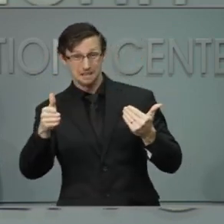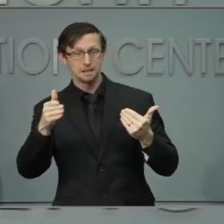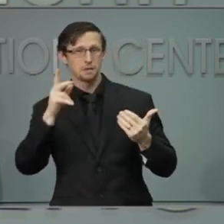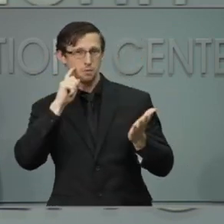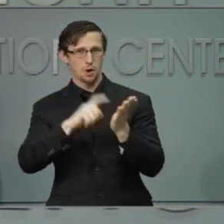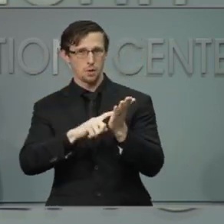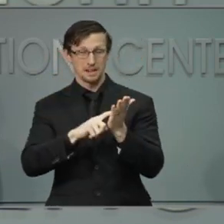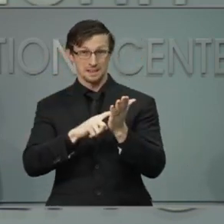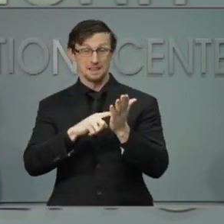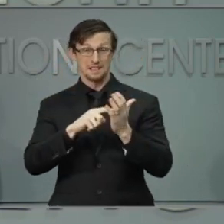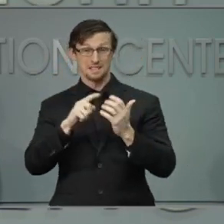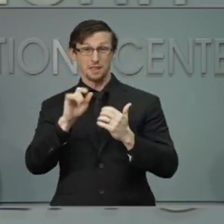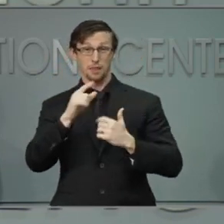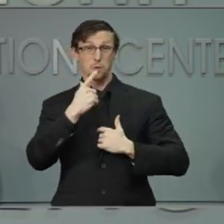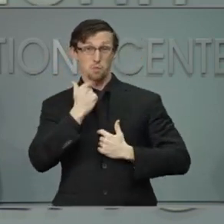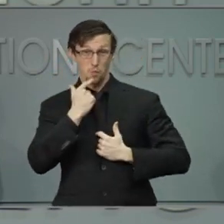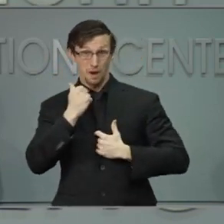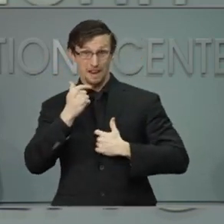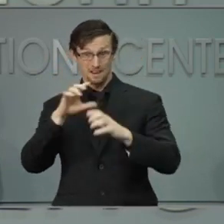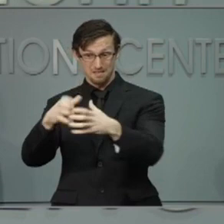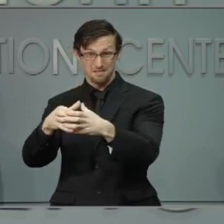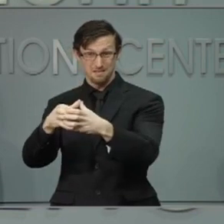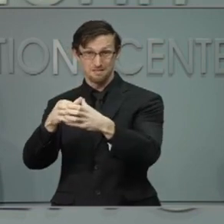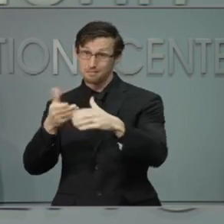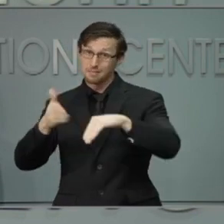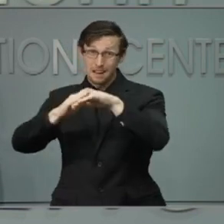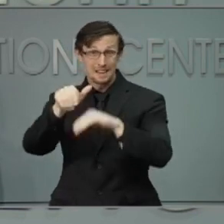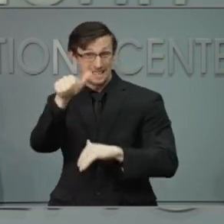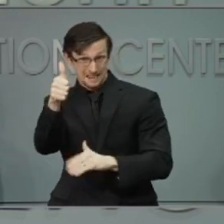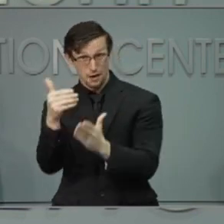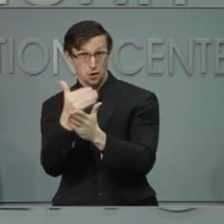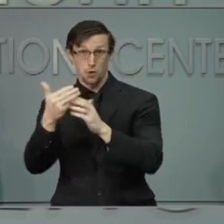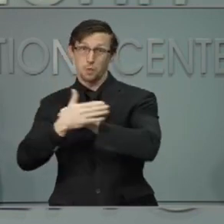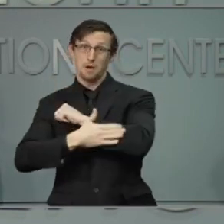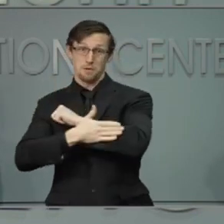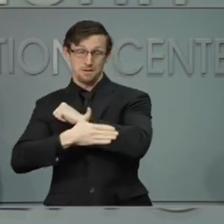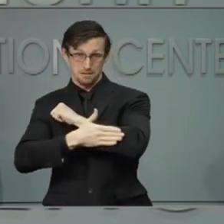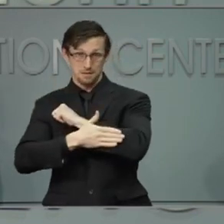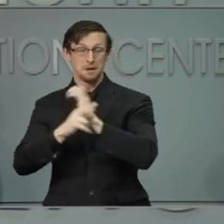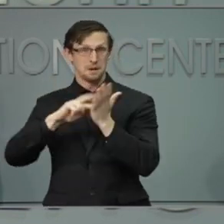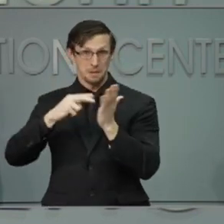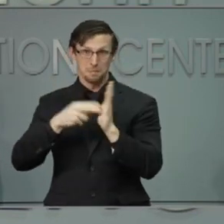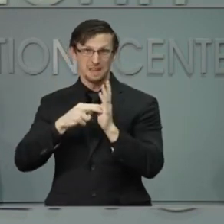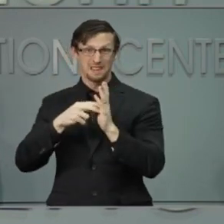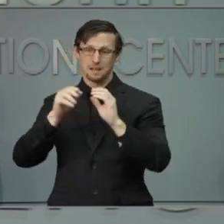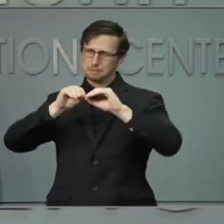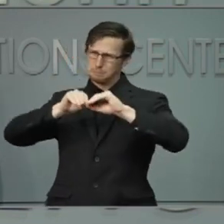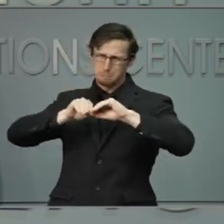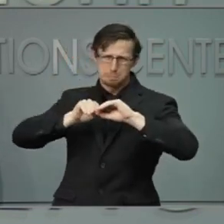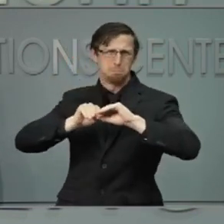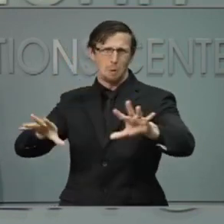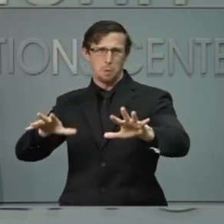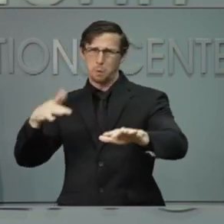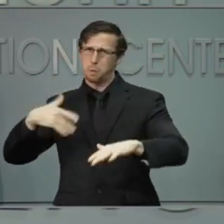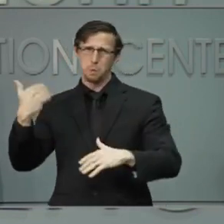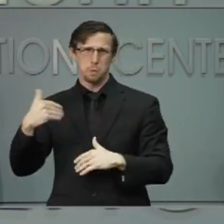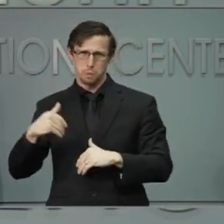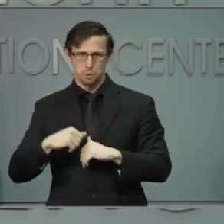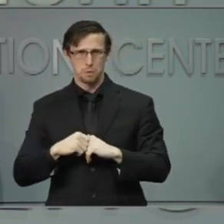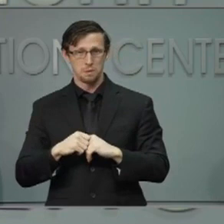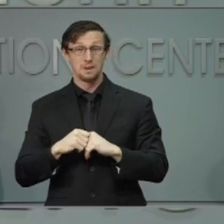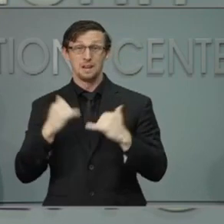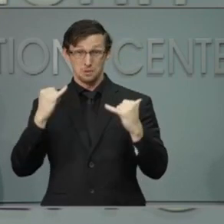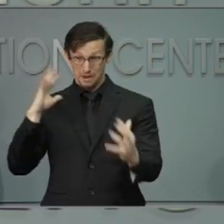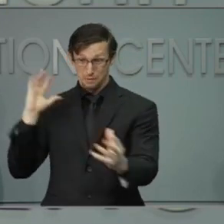counties have been designated as red, indicating critically high levels of community spread. We now have 20 red